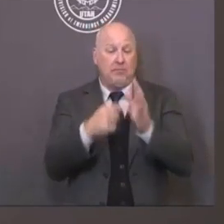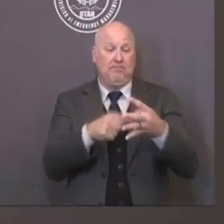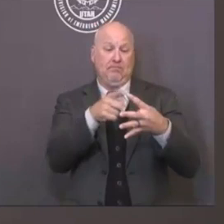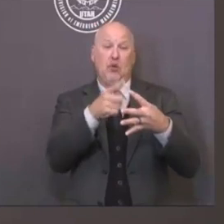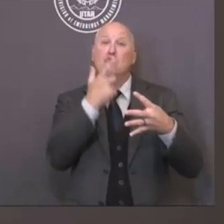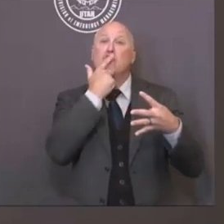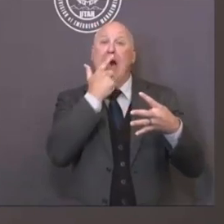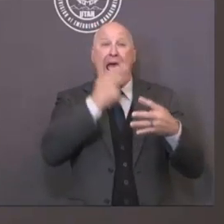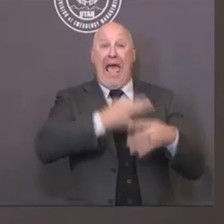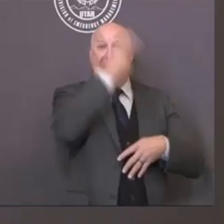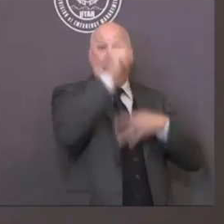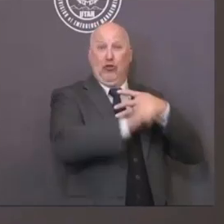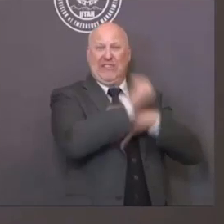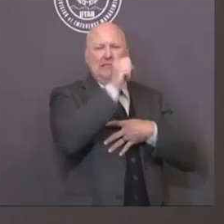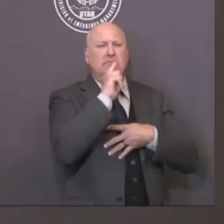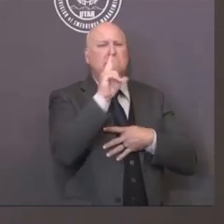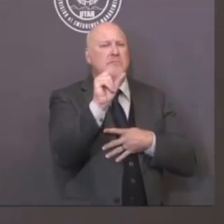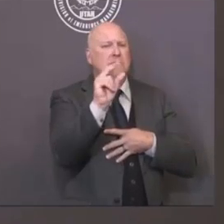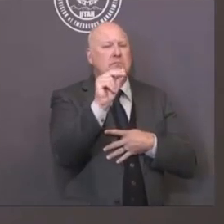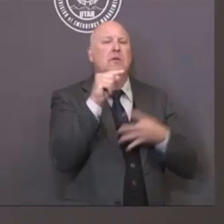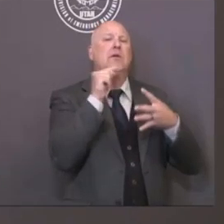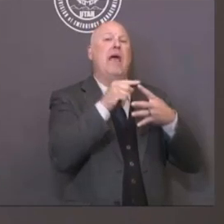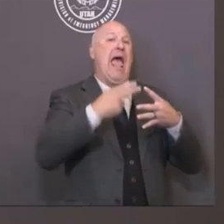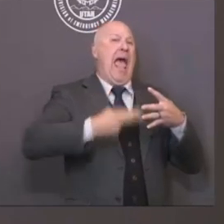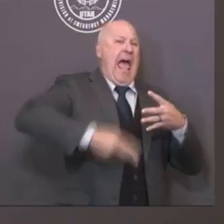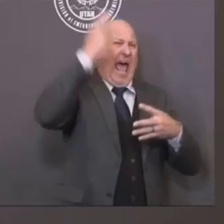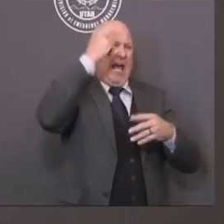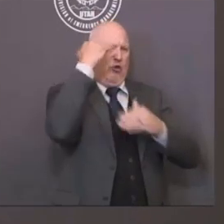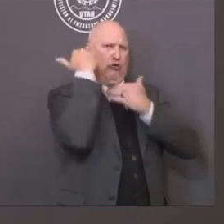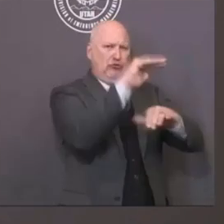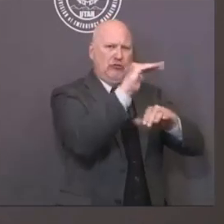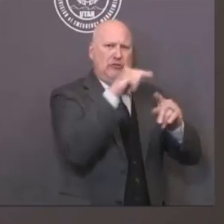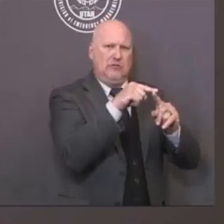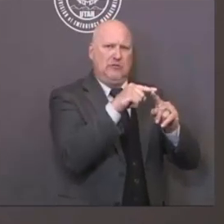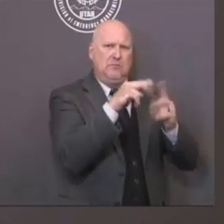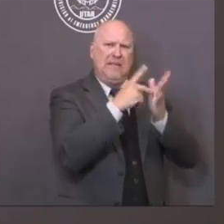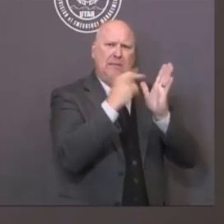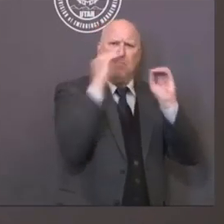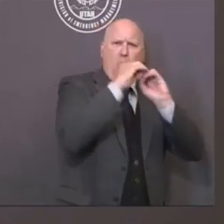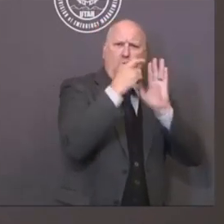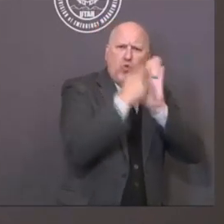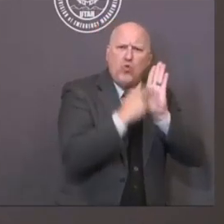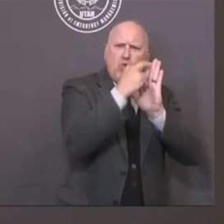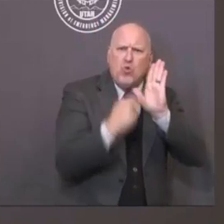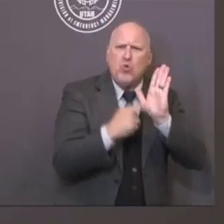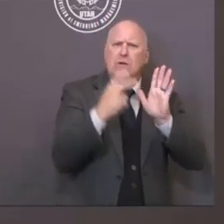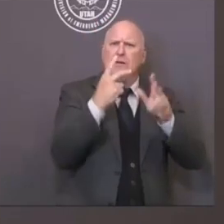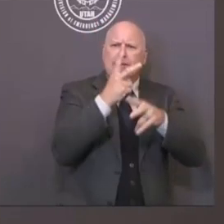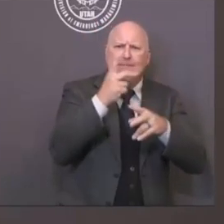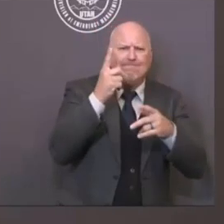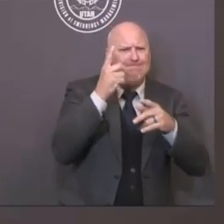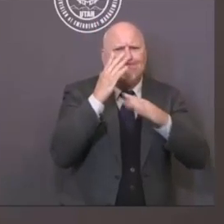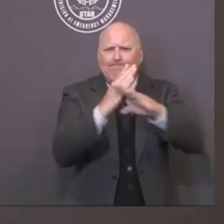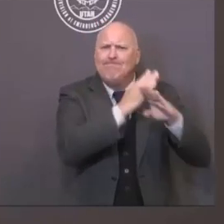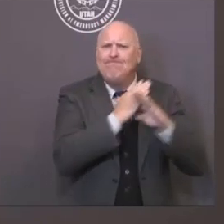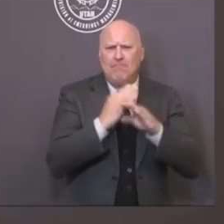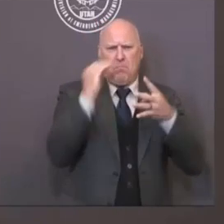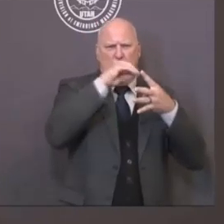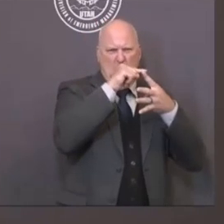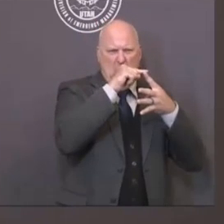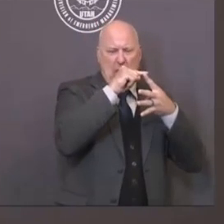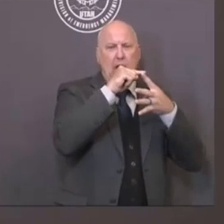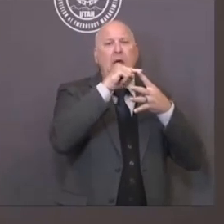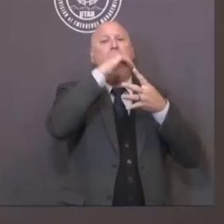restrictions under yellow. And if we can get to green, virtually no restrictions under the new normal. And so what has